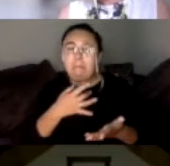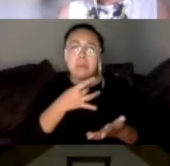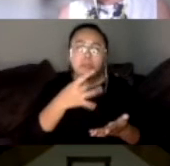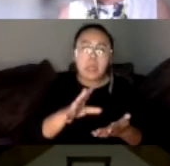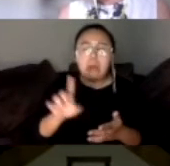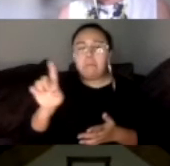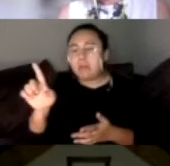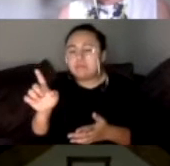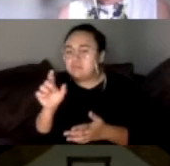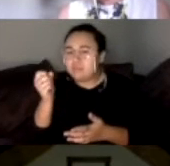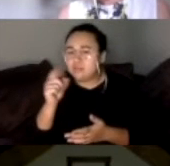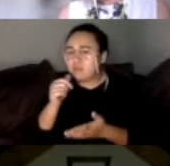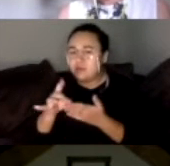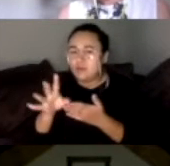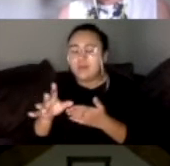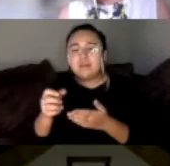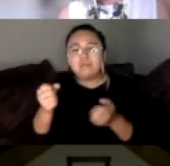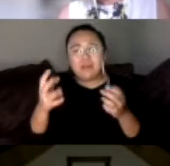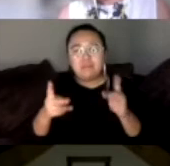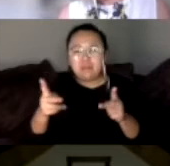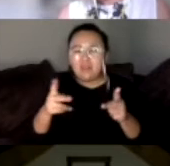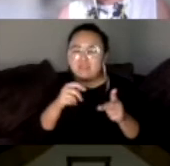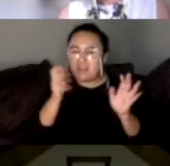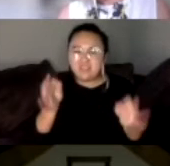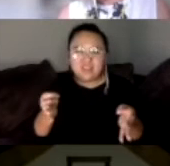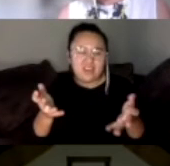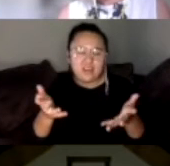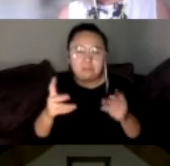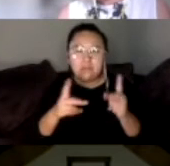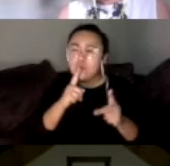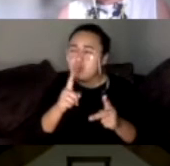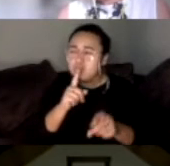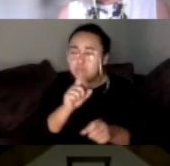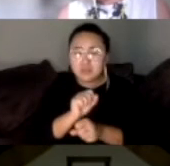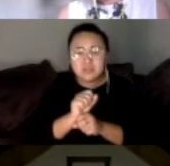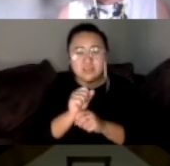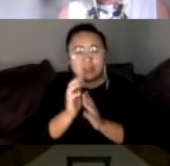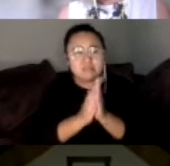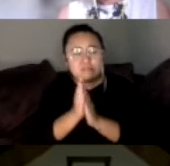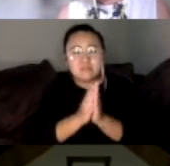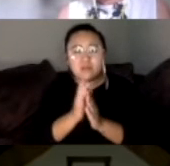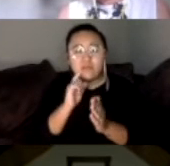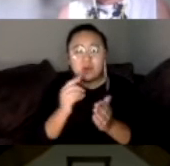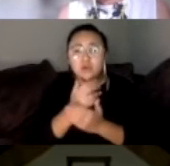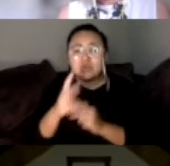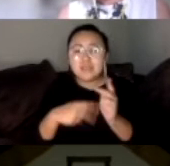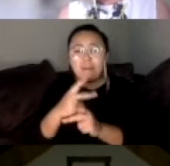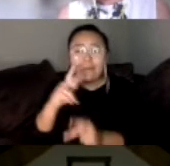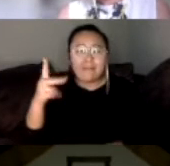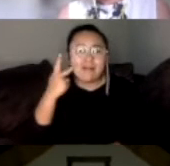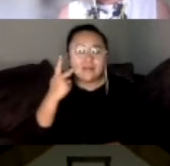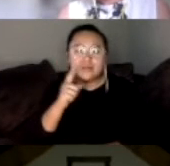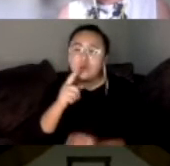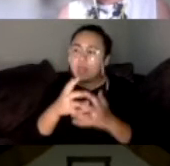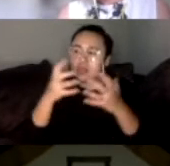so I think that the takeaway from this is that these are folks that are really hungry for a new kind of politics, and that there is tremendous opportunity